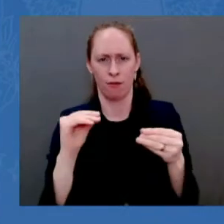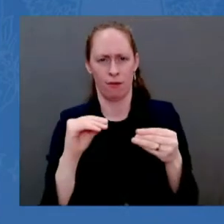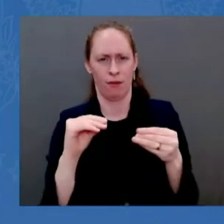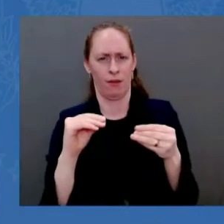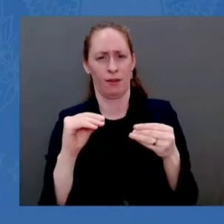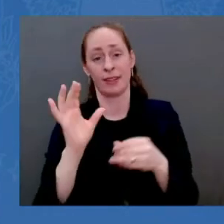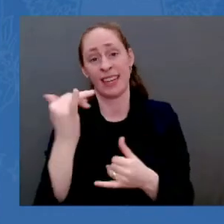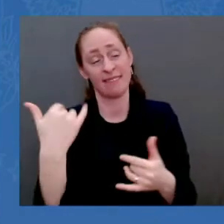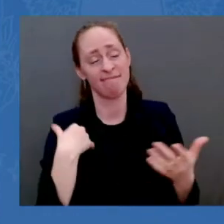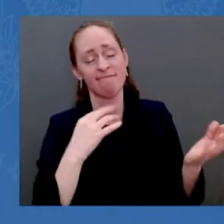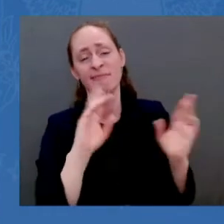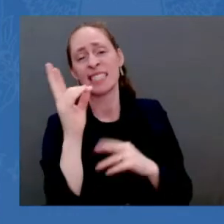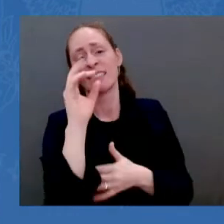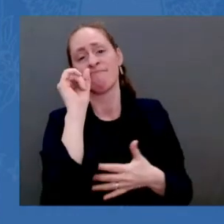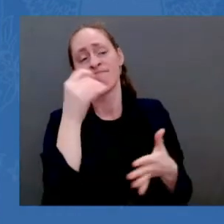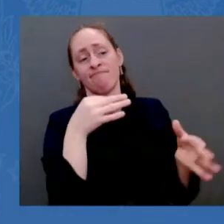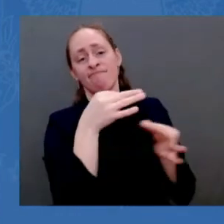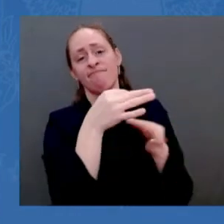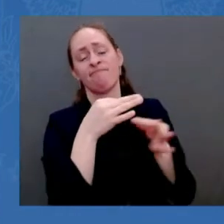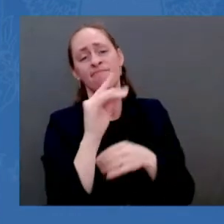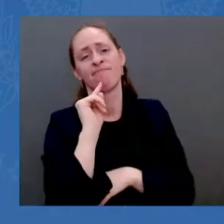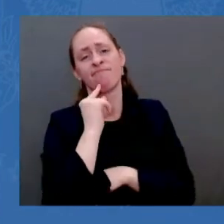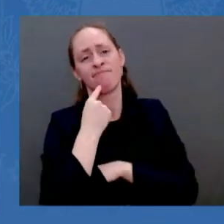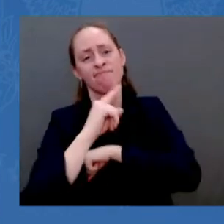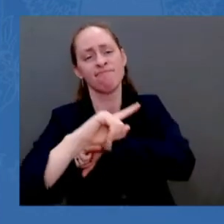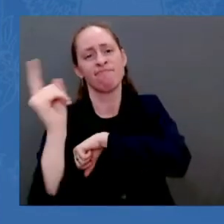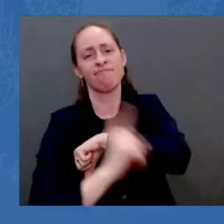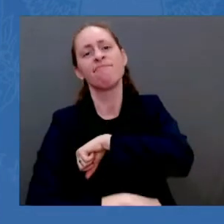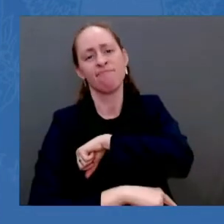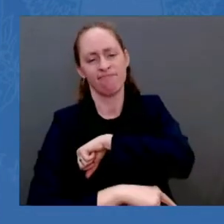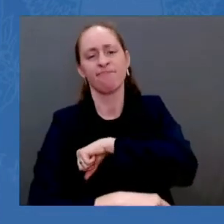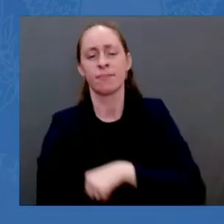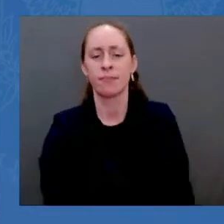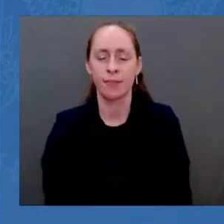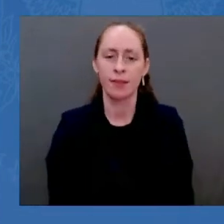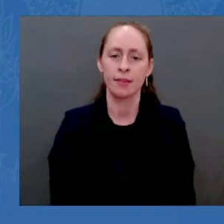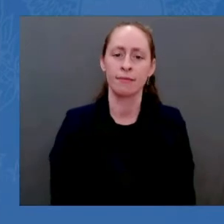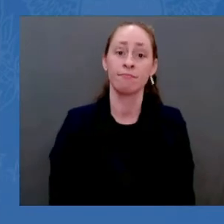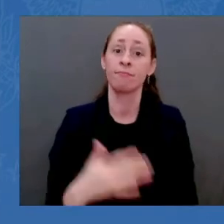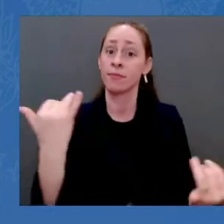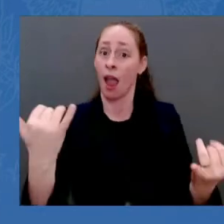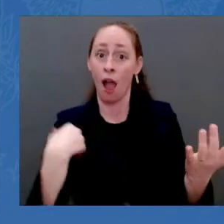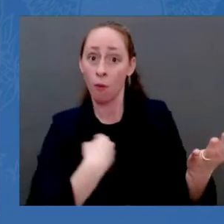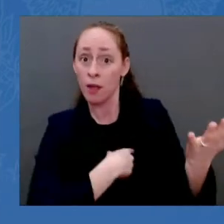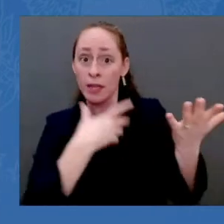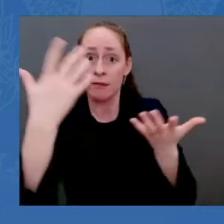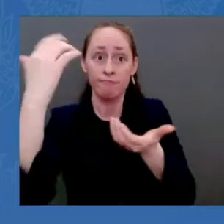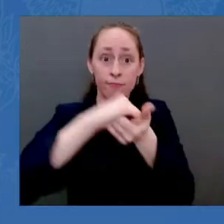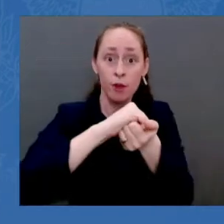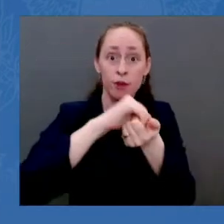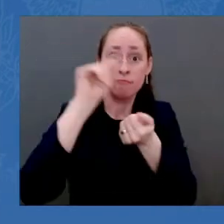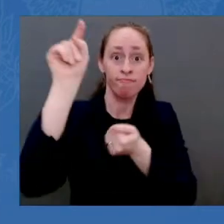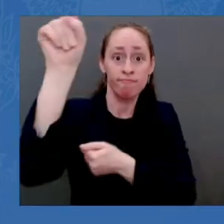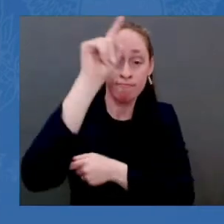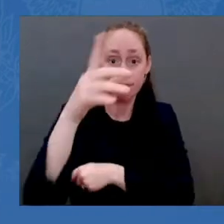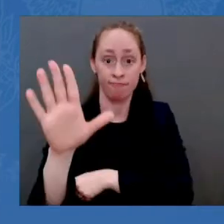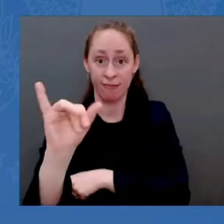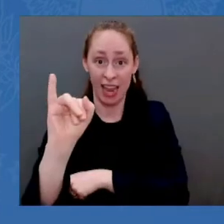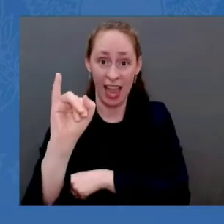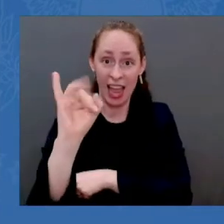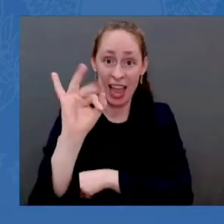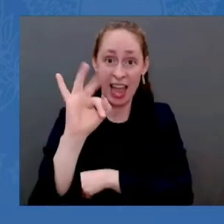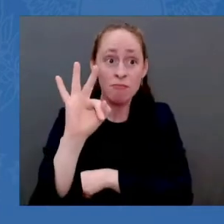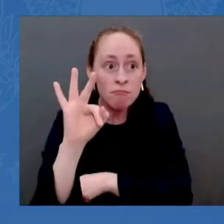closely coordinated with our allies and partners, and we'll continue to escalate sanctions if Russia escalates. We're implementing full